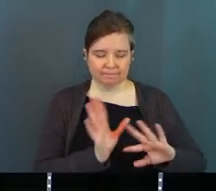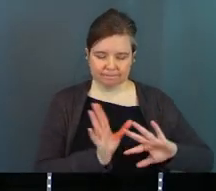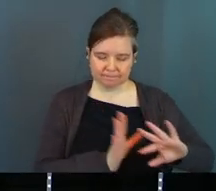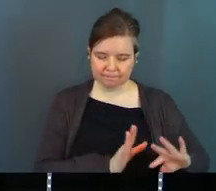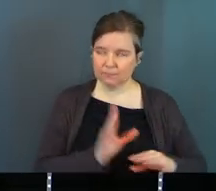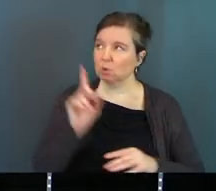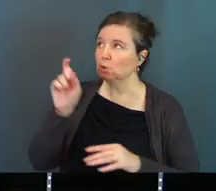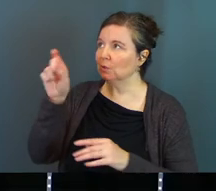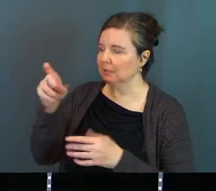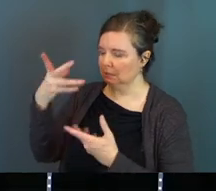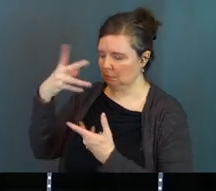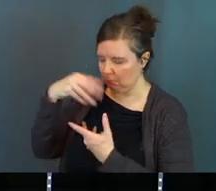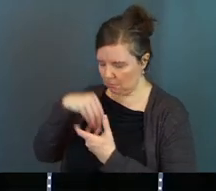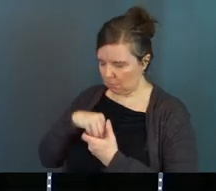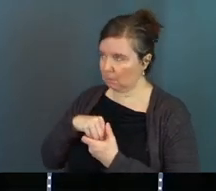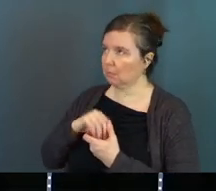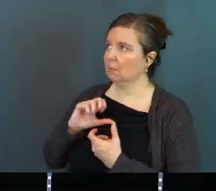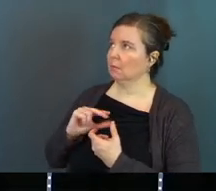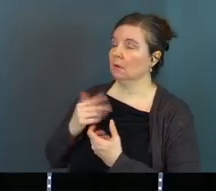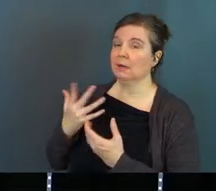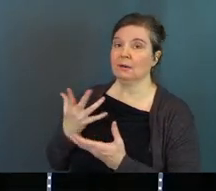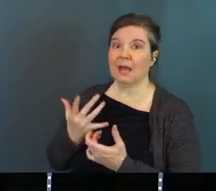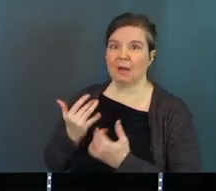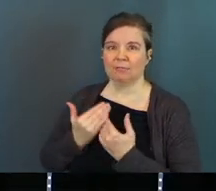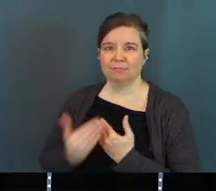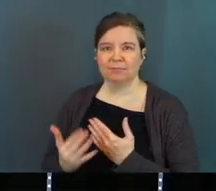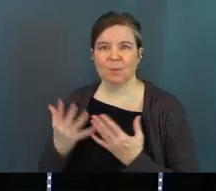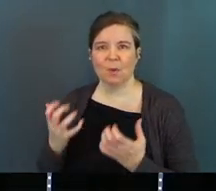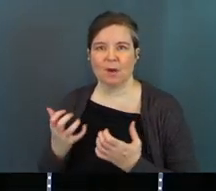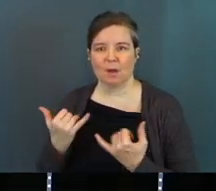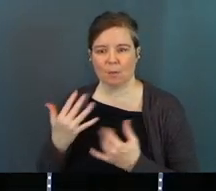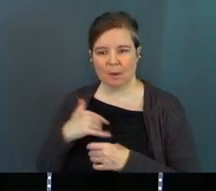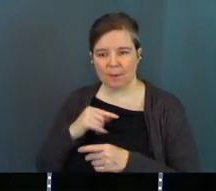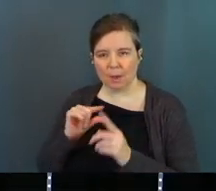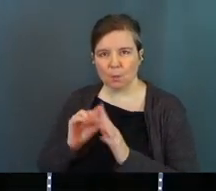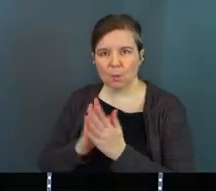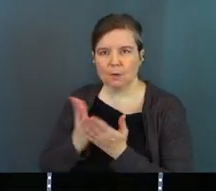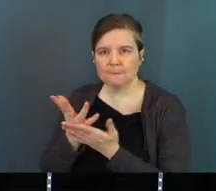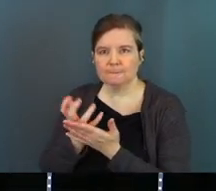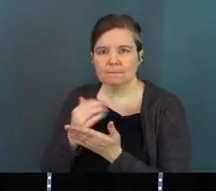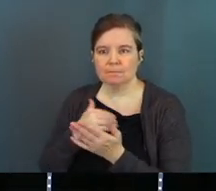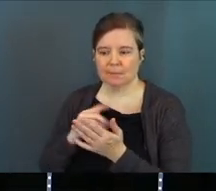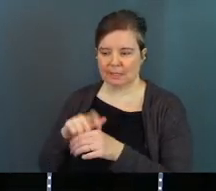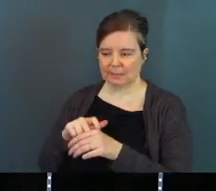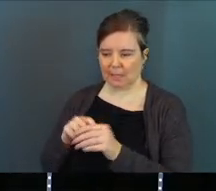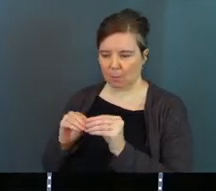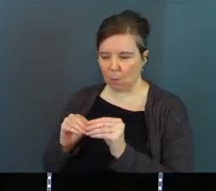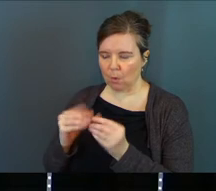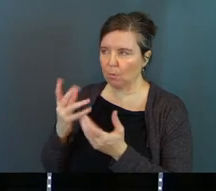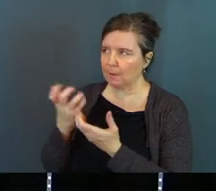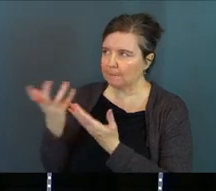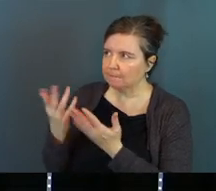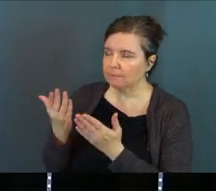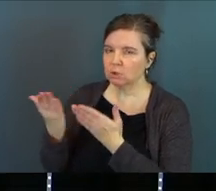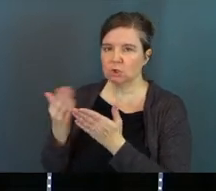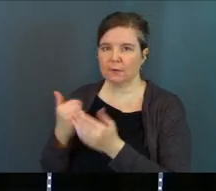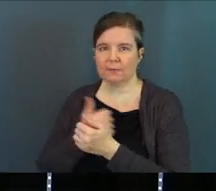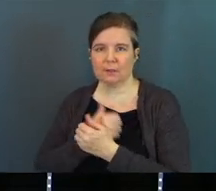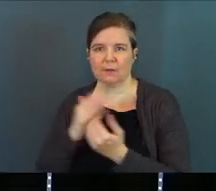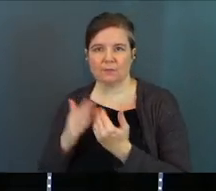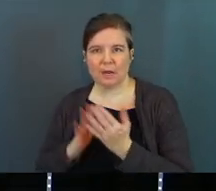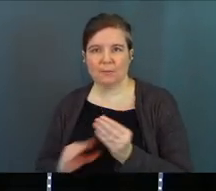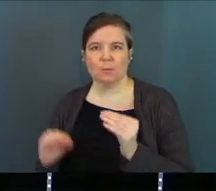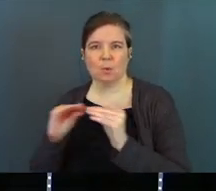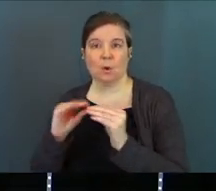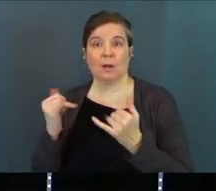no, here's what you need, but not just what you need. Now you want it. Now you want my word more. Now you want time with me more. Now you want to serve and love your